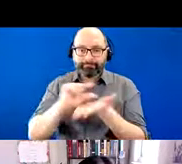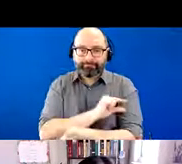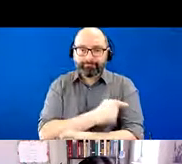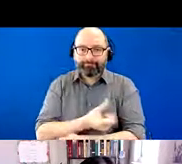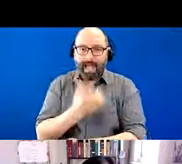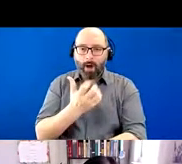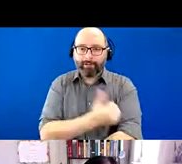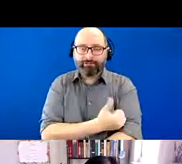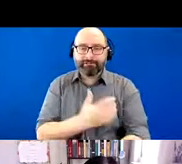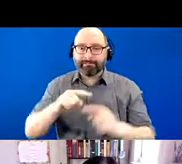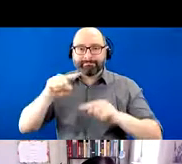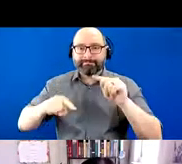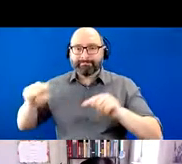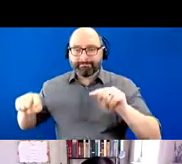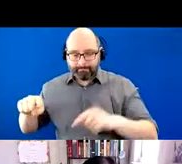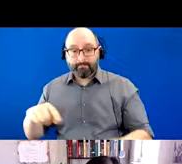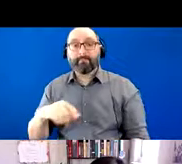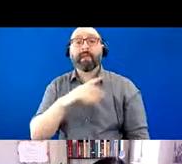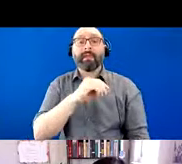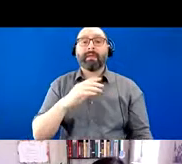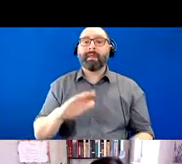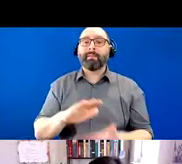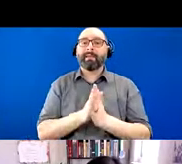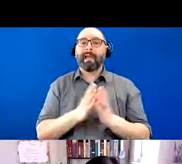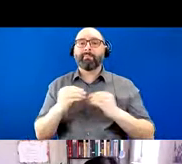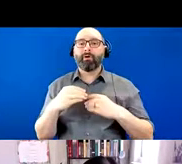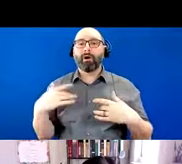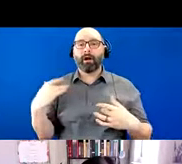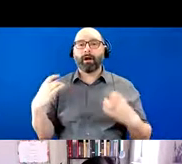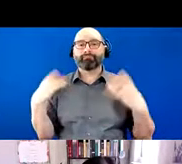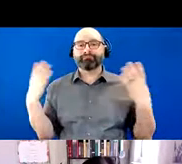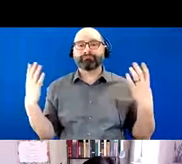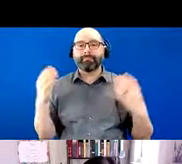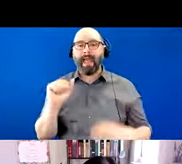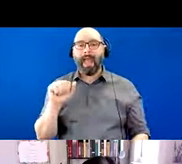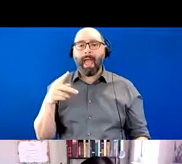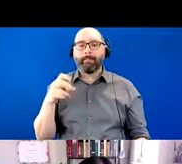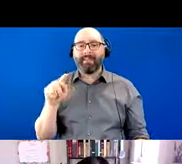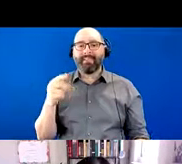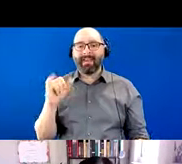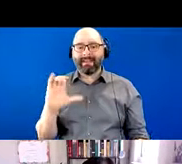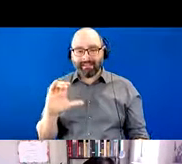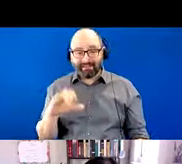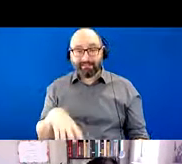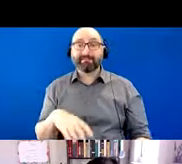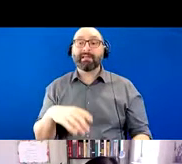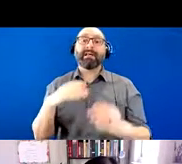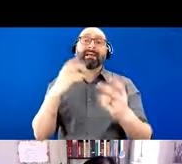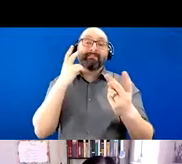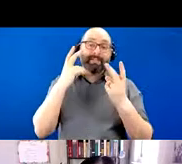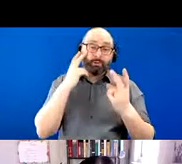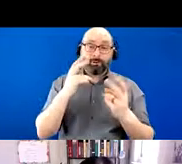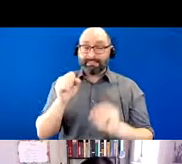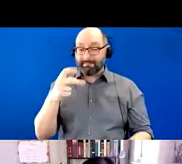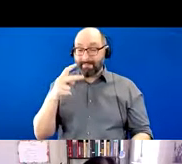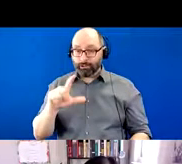He became more apathetic, less motivated in his previous hobbies. He had visual spatial difficulties, like